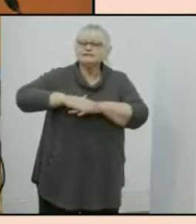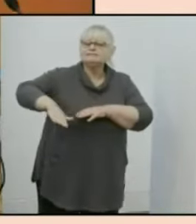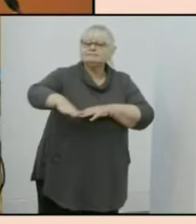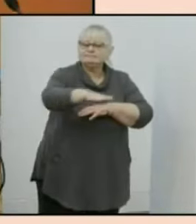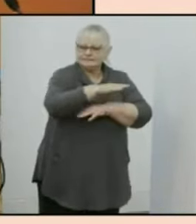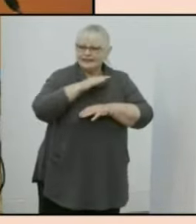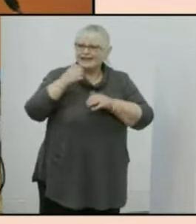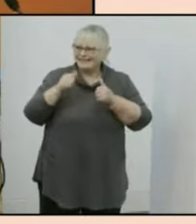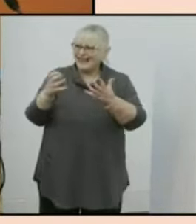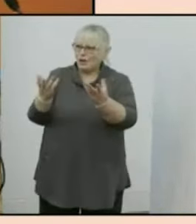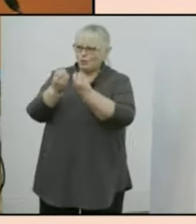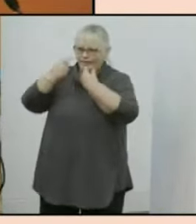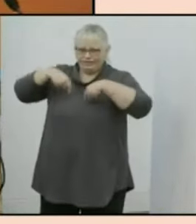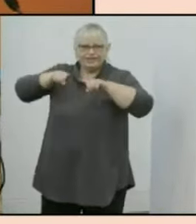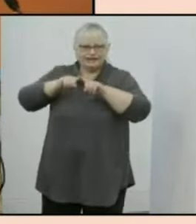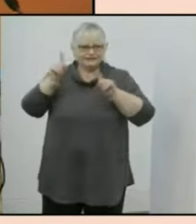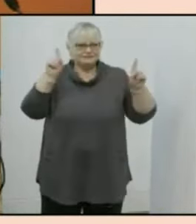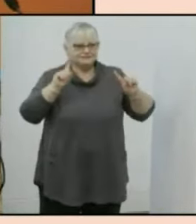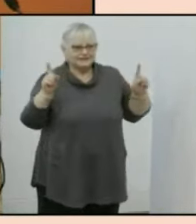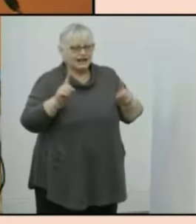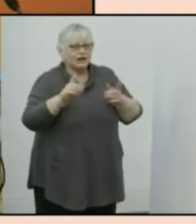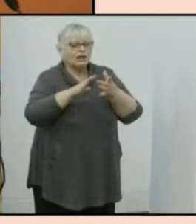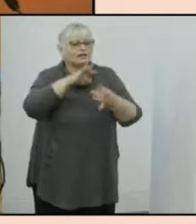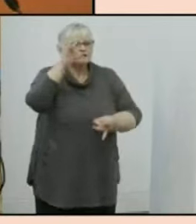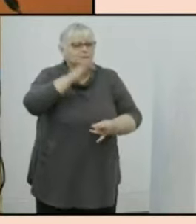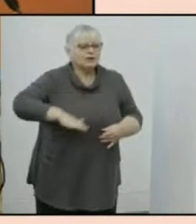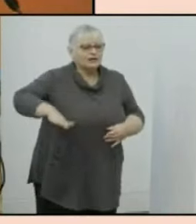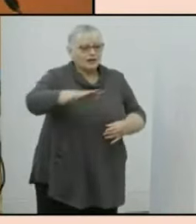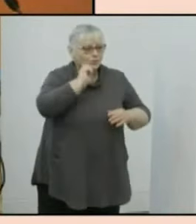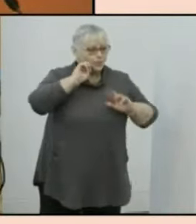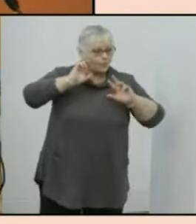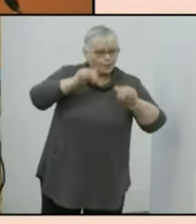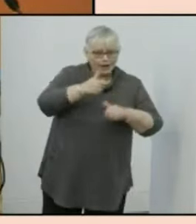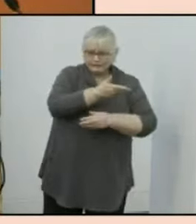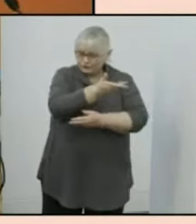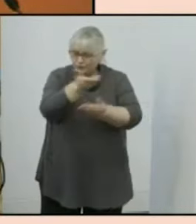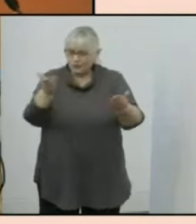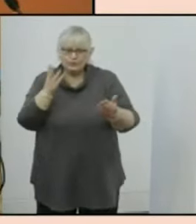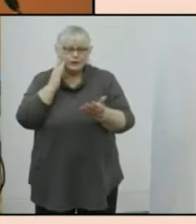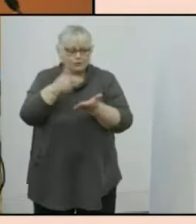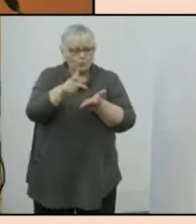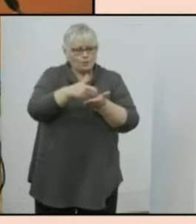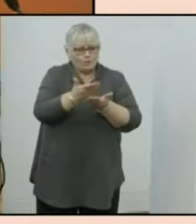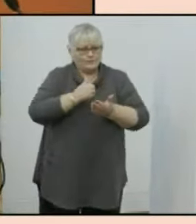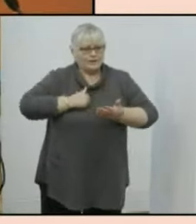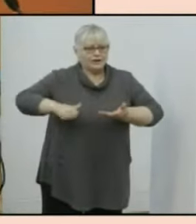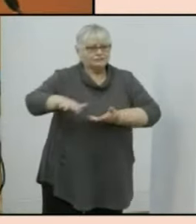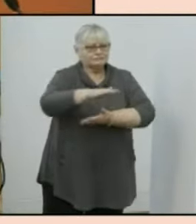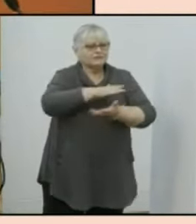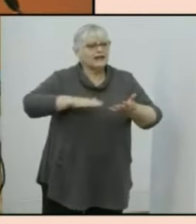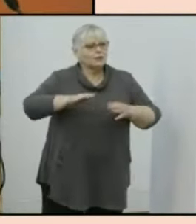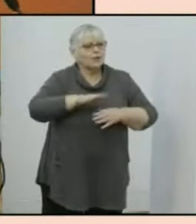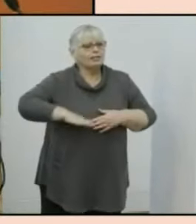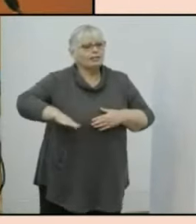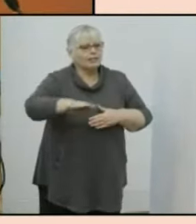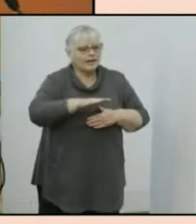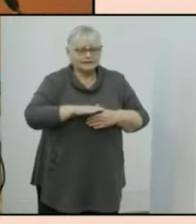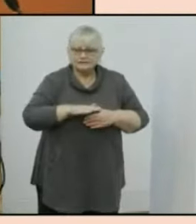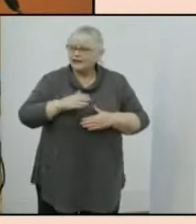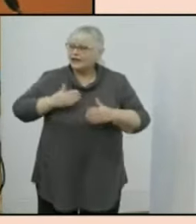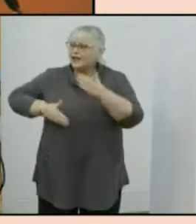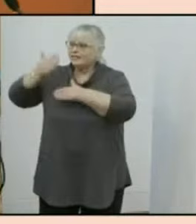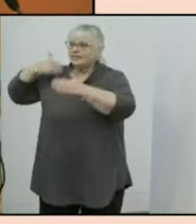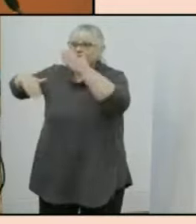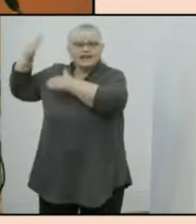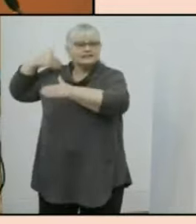um as i said then the spirit of the land will now look after you as you're walking around on country at this very moment our ancestral spirits